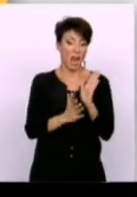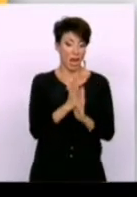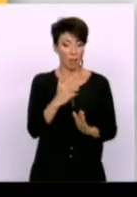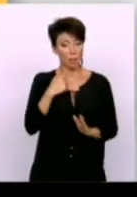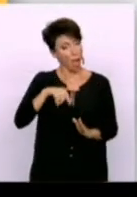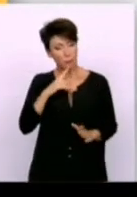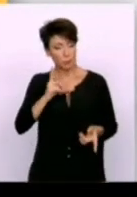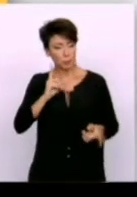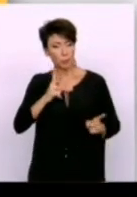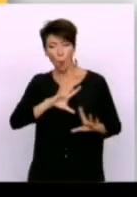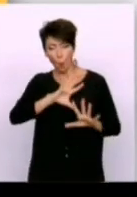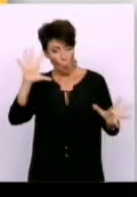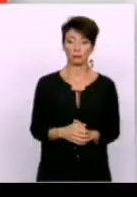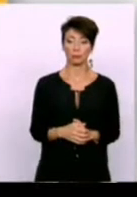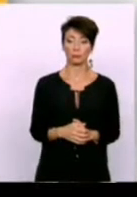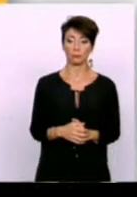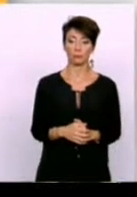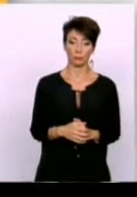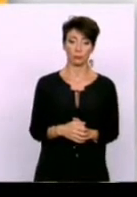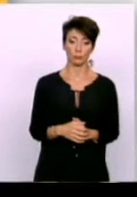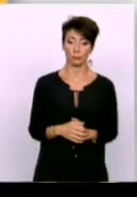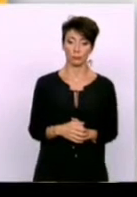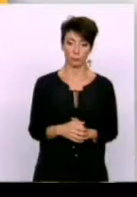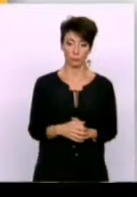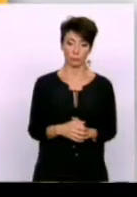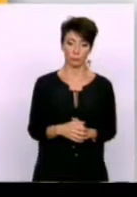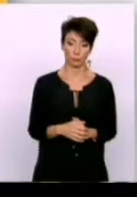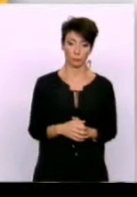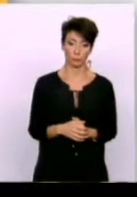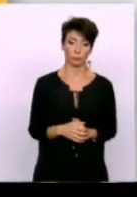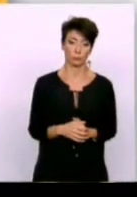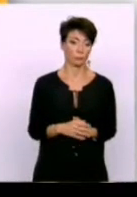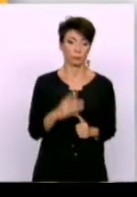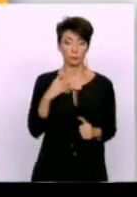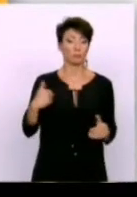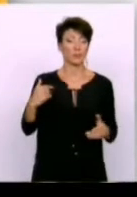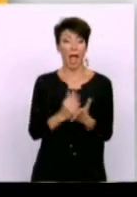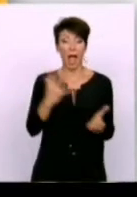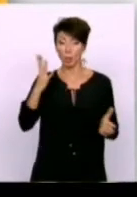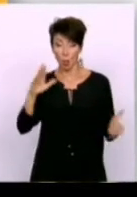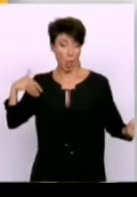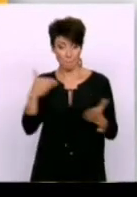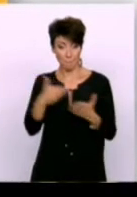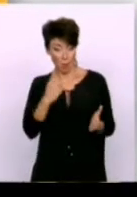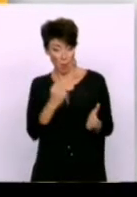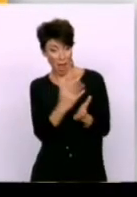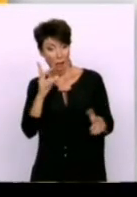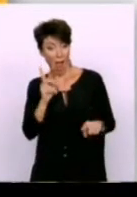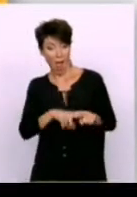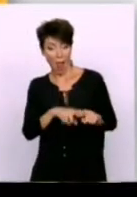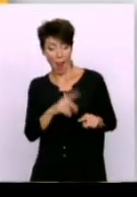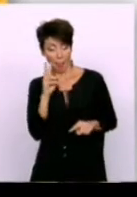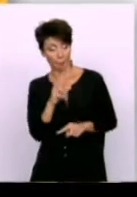bet we stick to what we have been agreed. The review has not been completed until now as I got it in the last